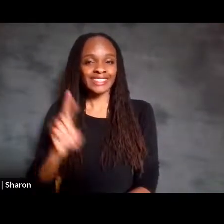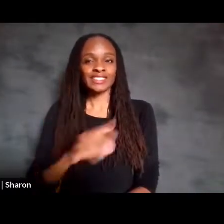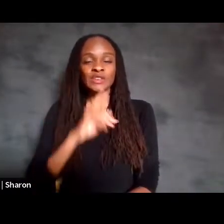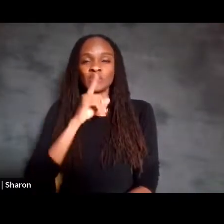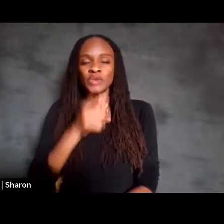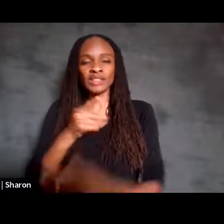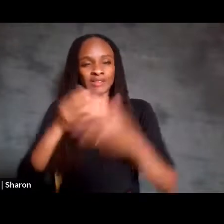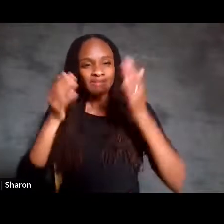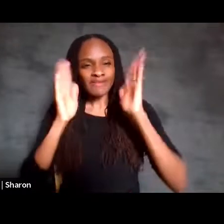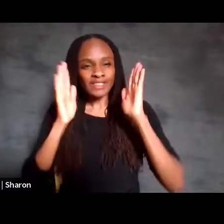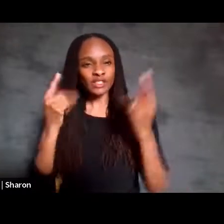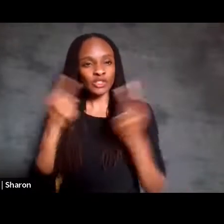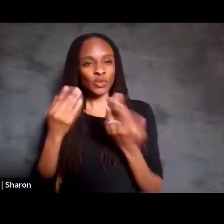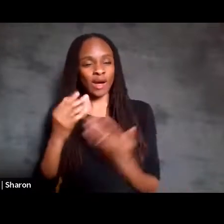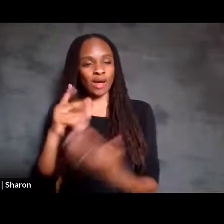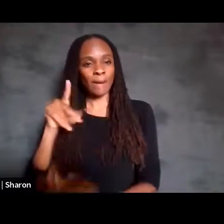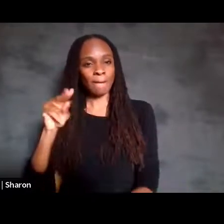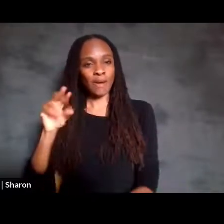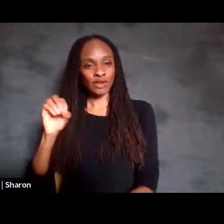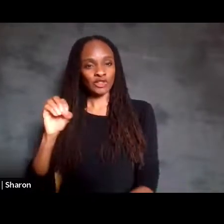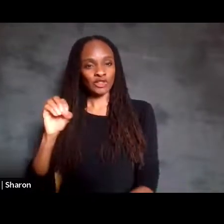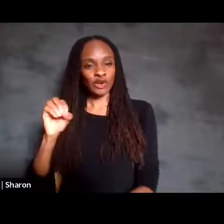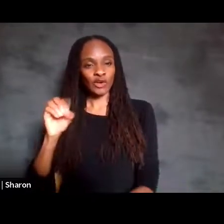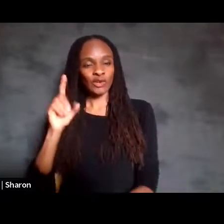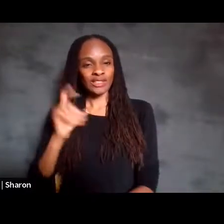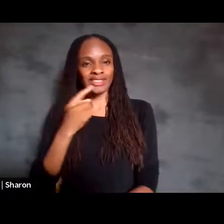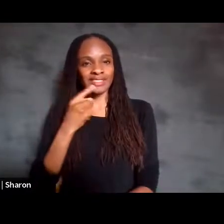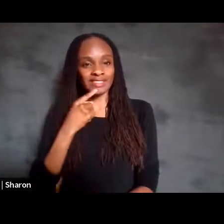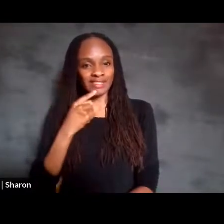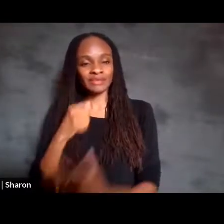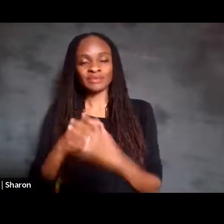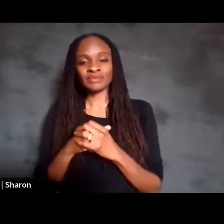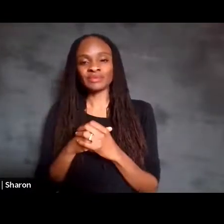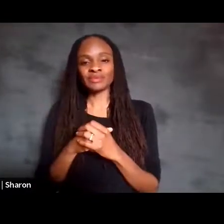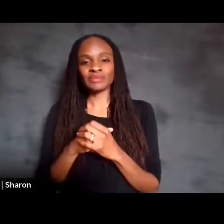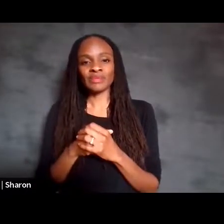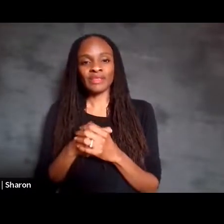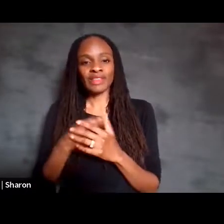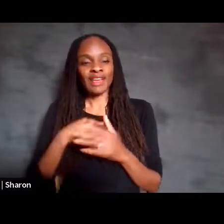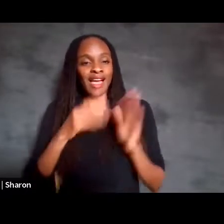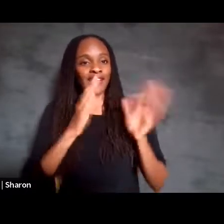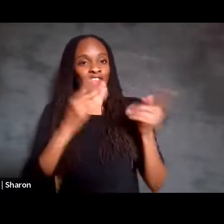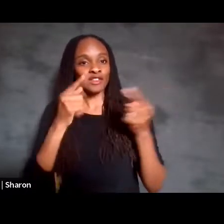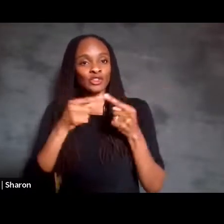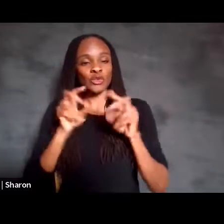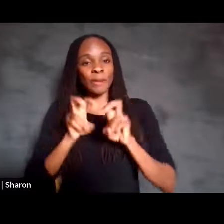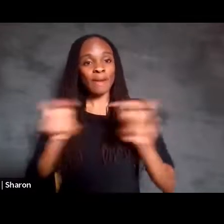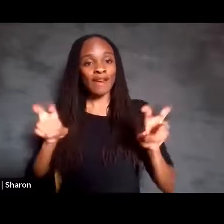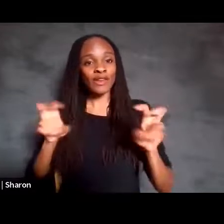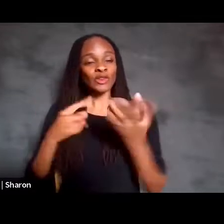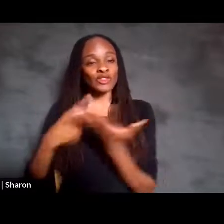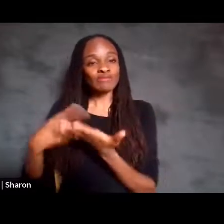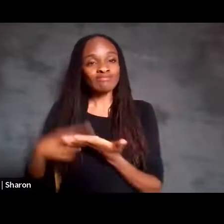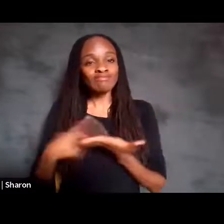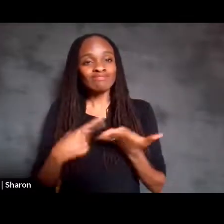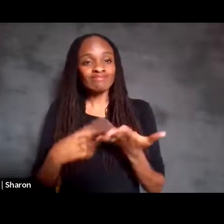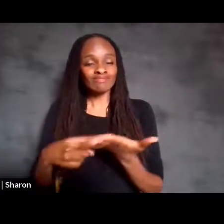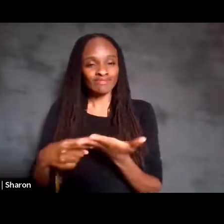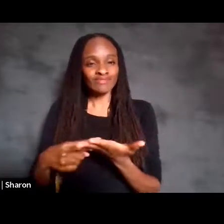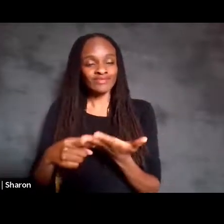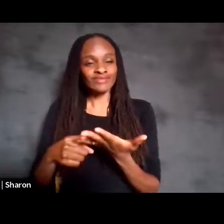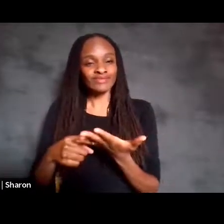he has to say to understand his full import. I leave it to the panel to discuss the implications,